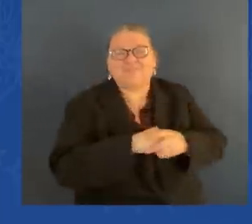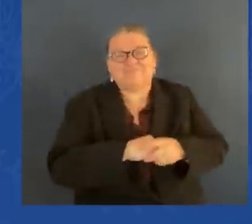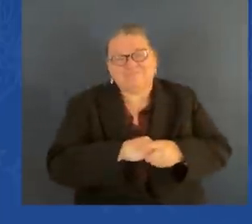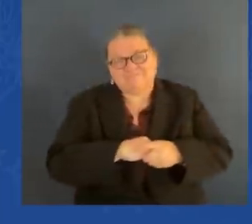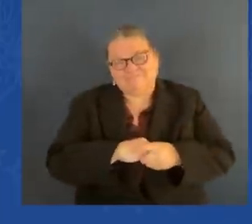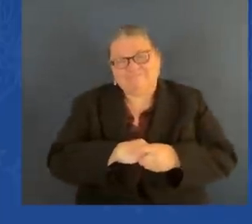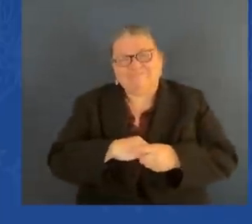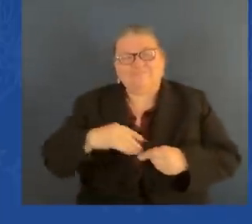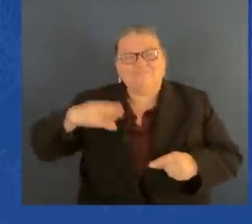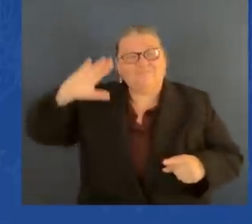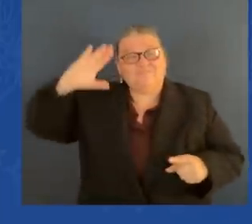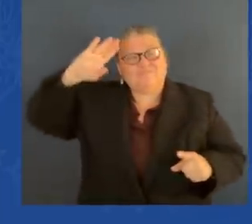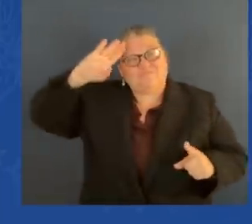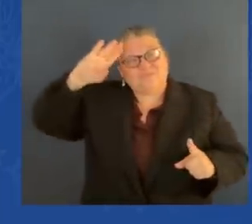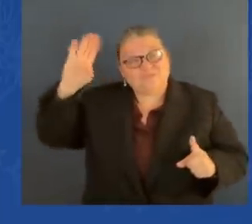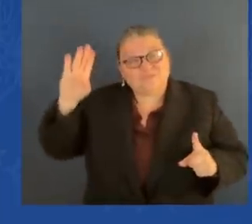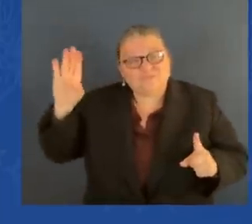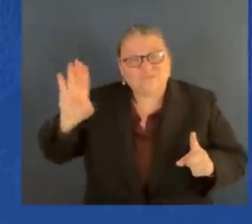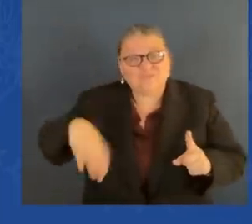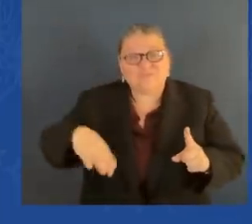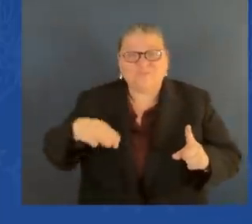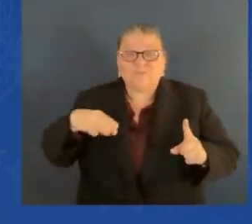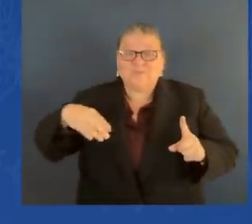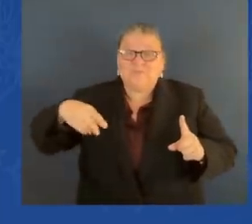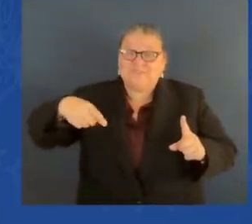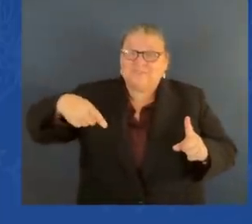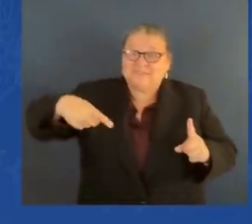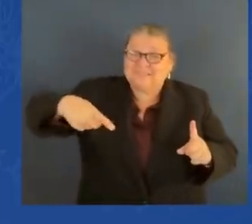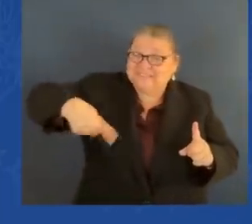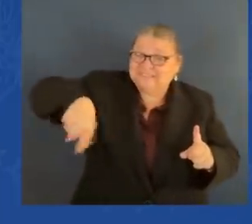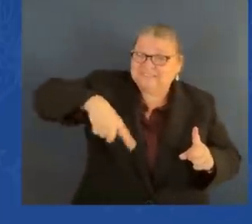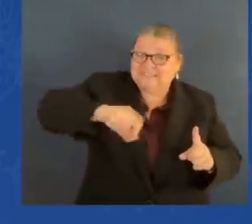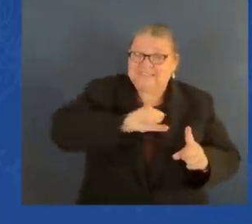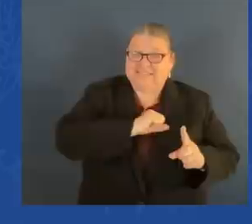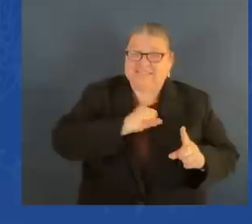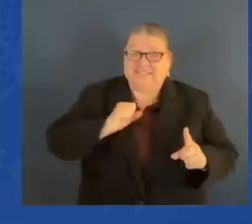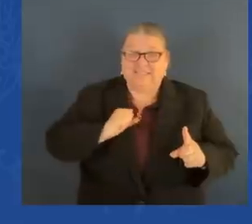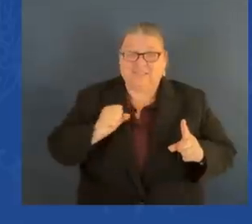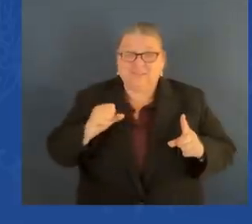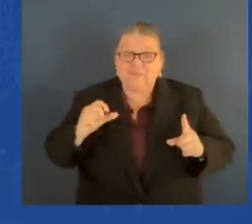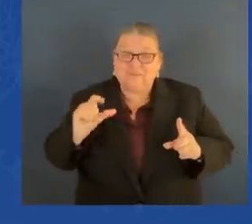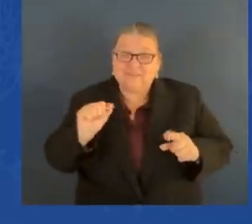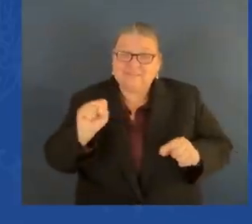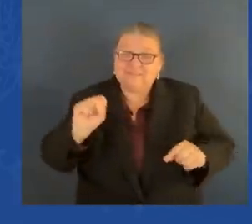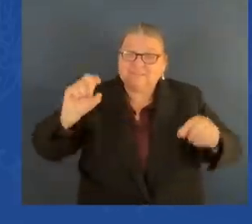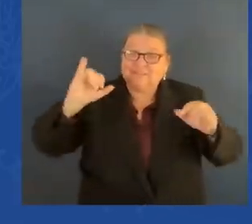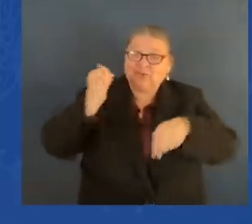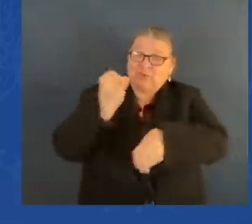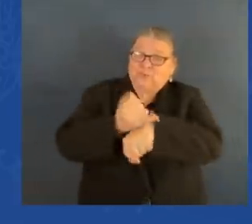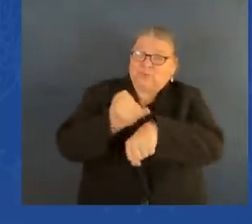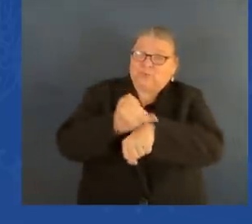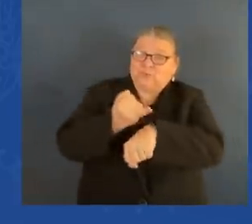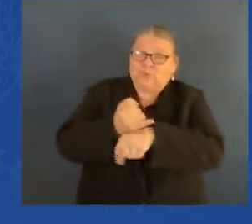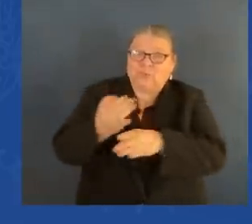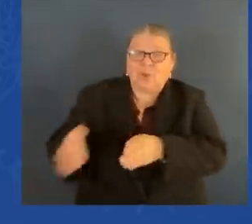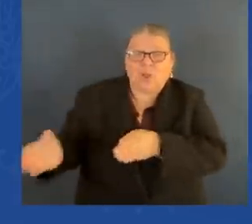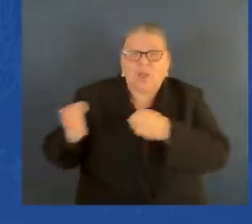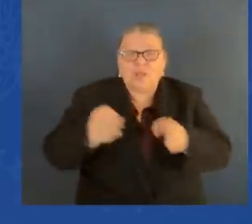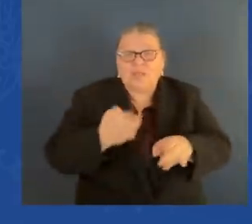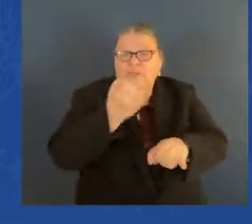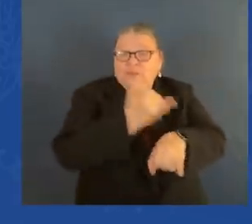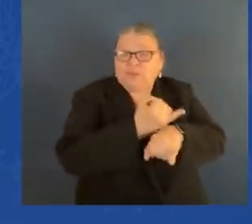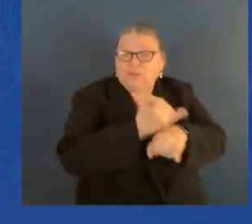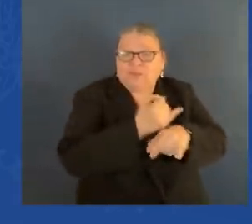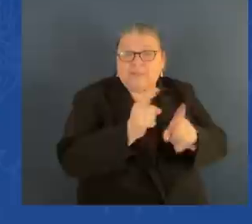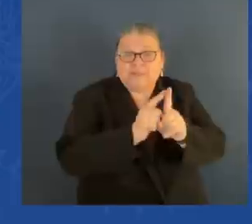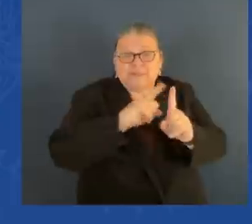There's no doubt that the institution of the Senate and the institution of the Vice President reflect the profound legacy